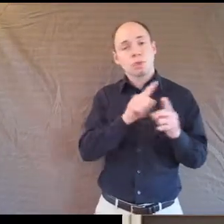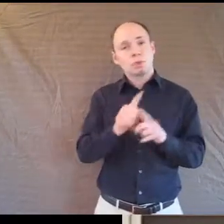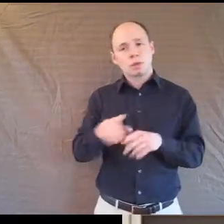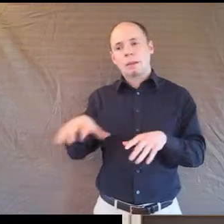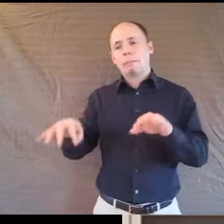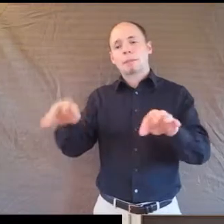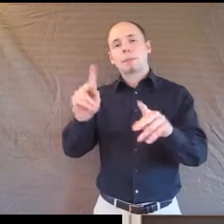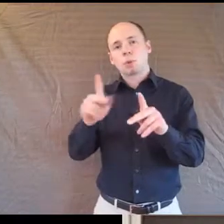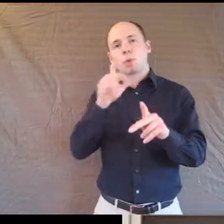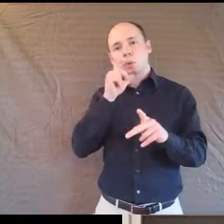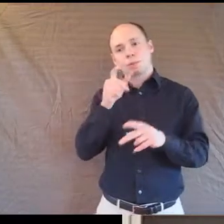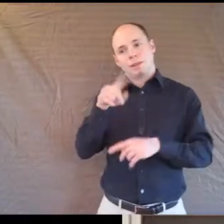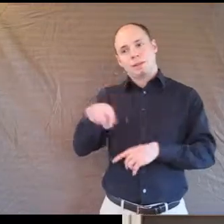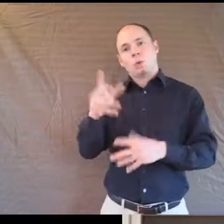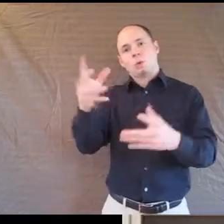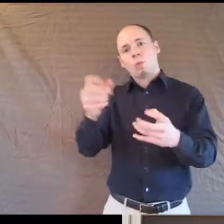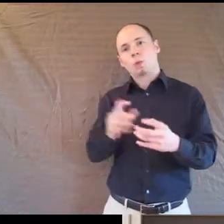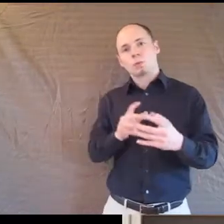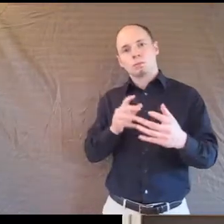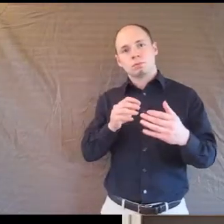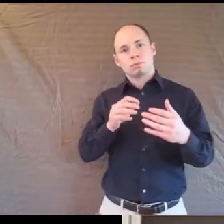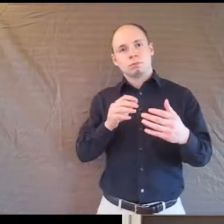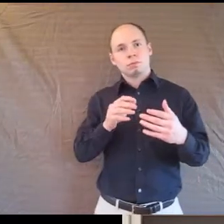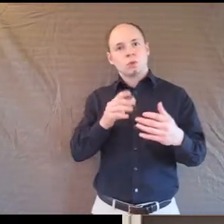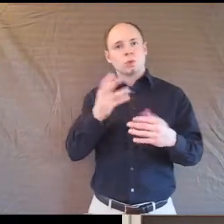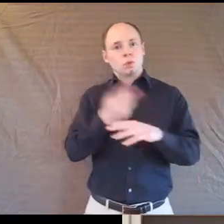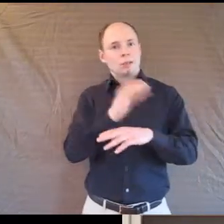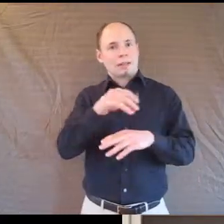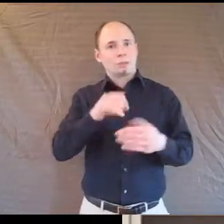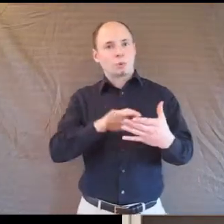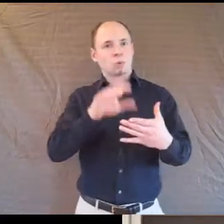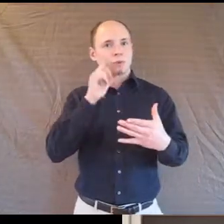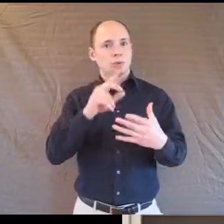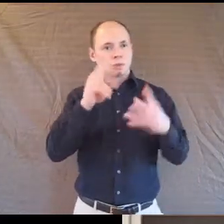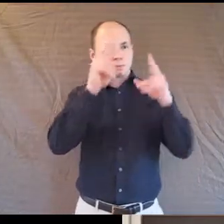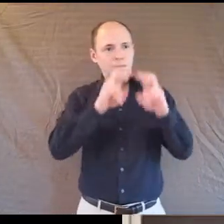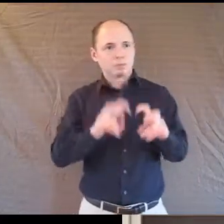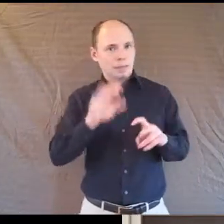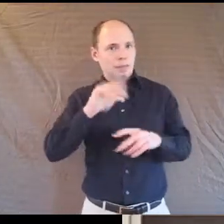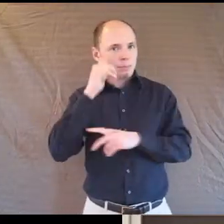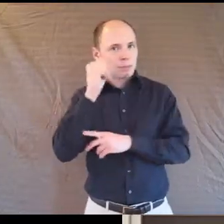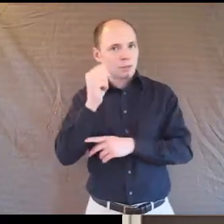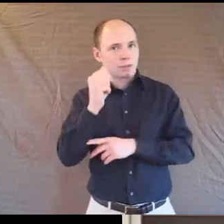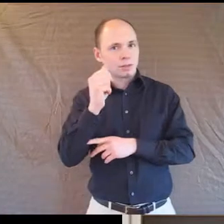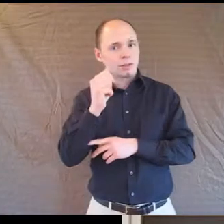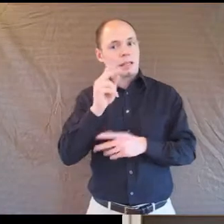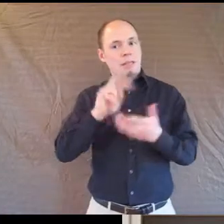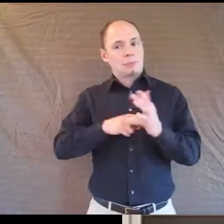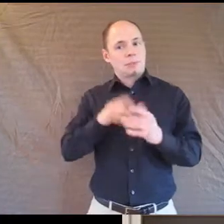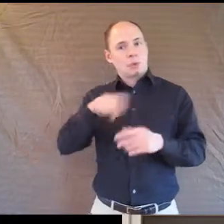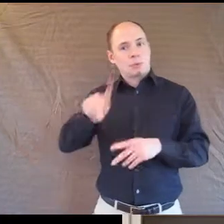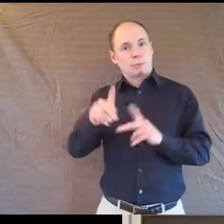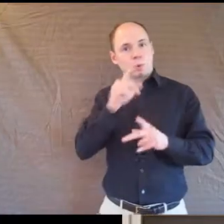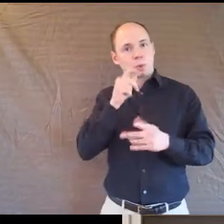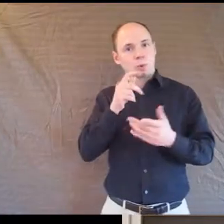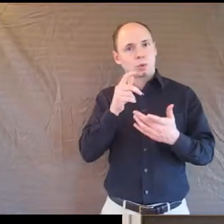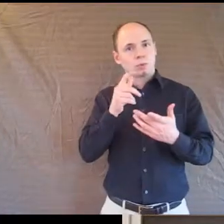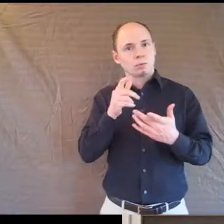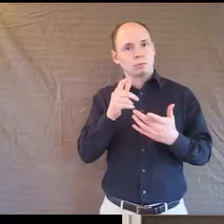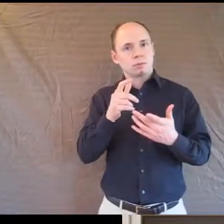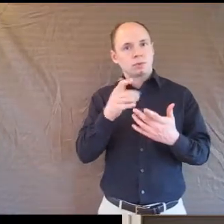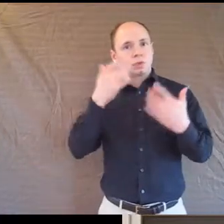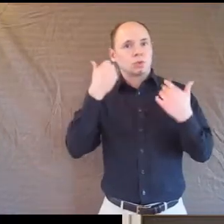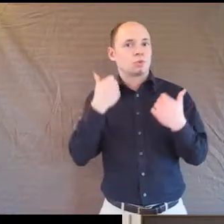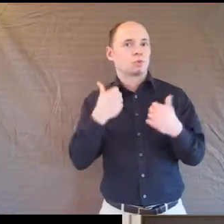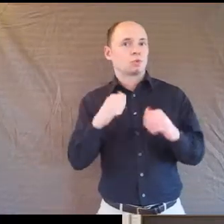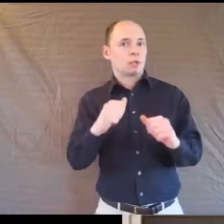want to pursue those methods so that they don't have dropouts to report in their research studies. And so there is a